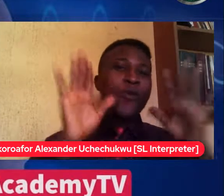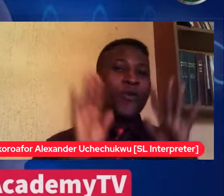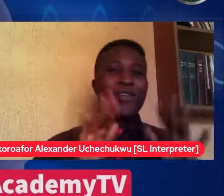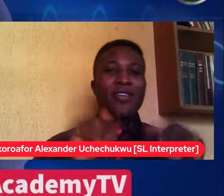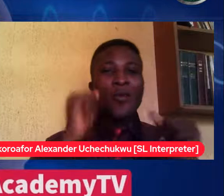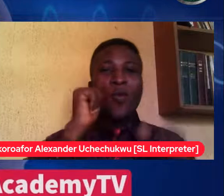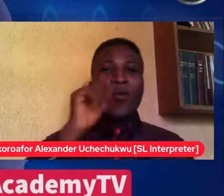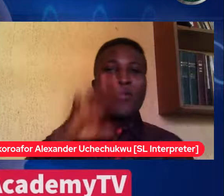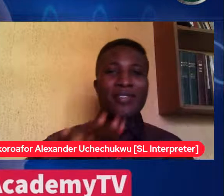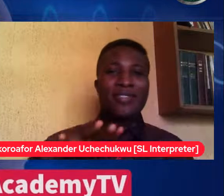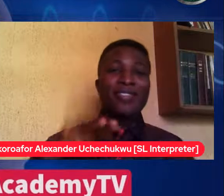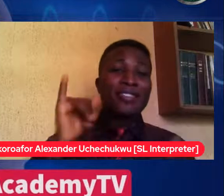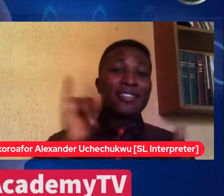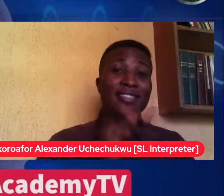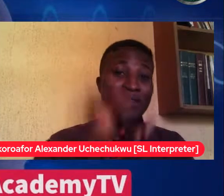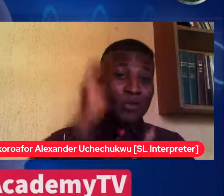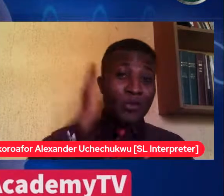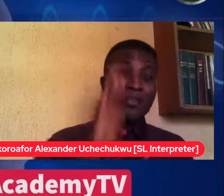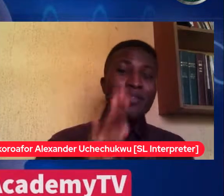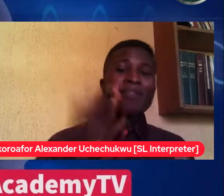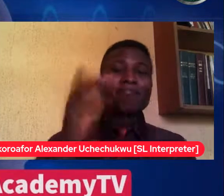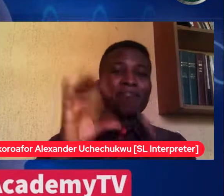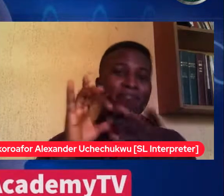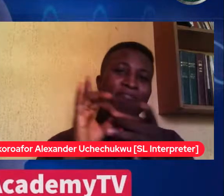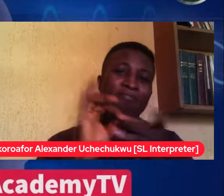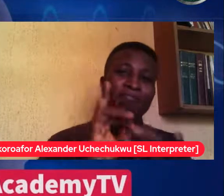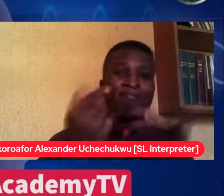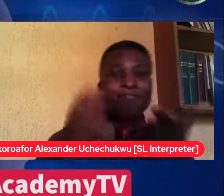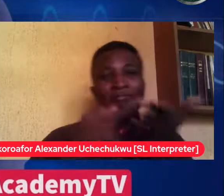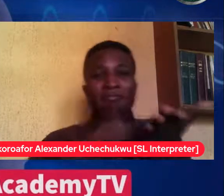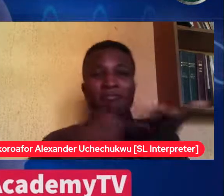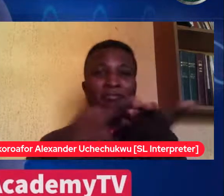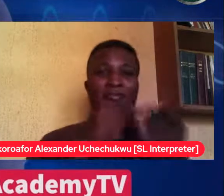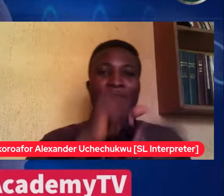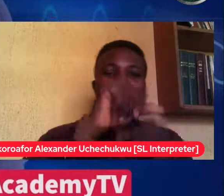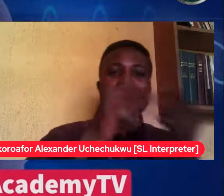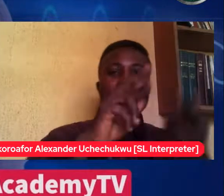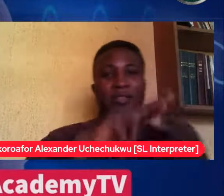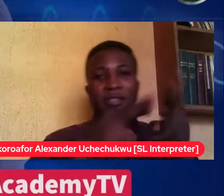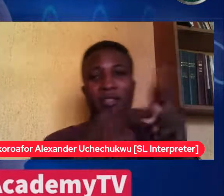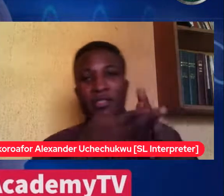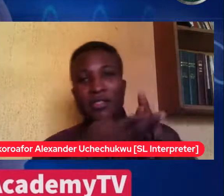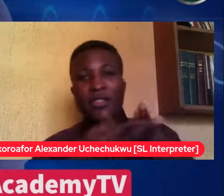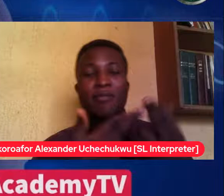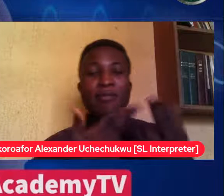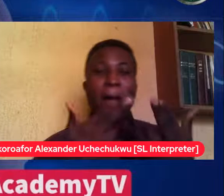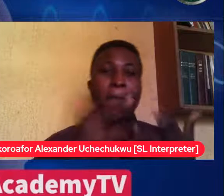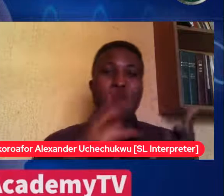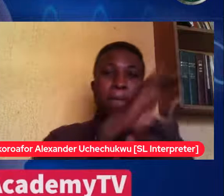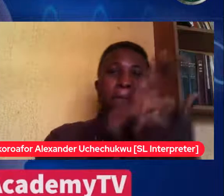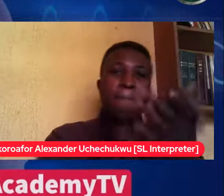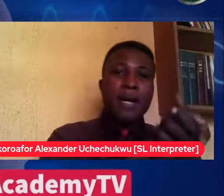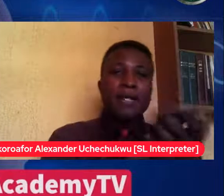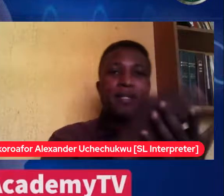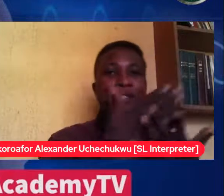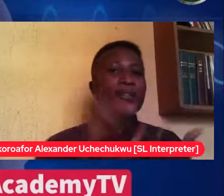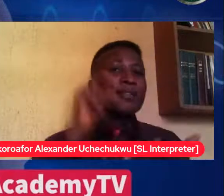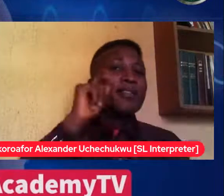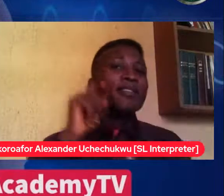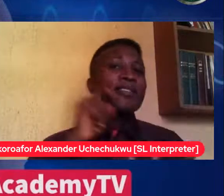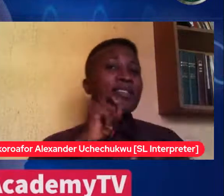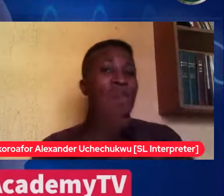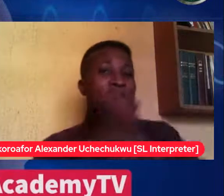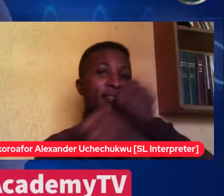a relationship, marriage, and a sex coach with us. Today, we have a beautiful